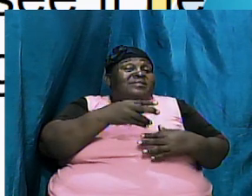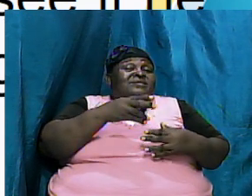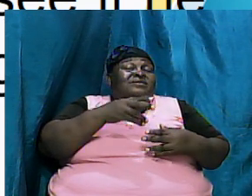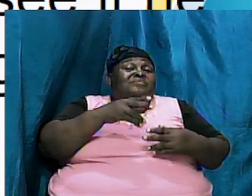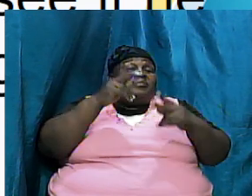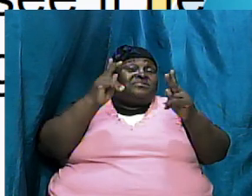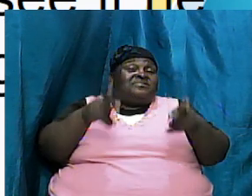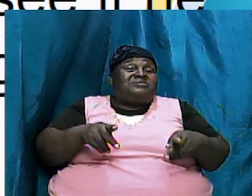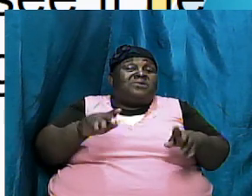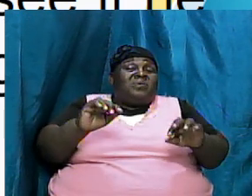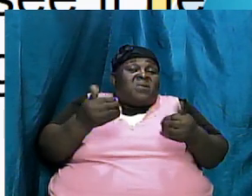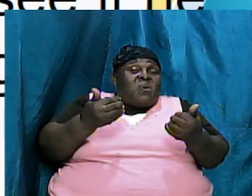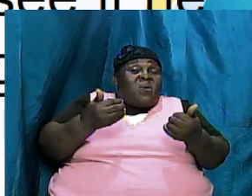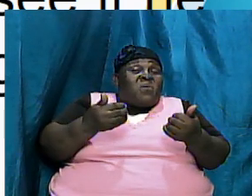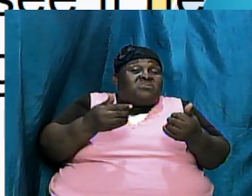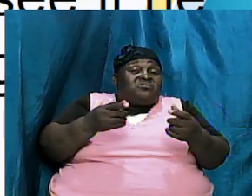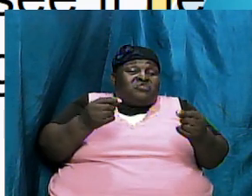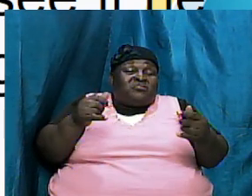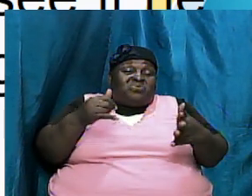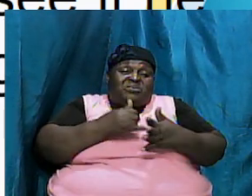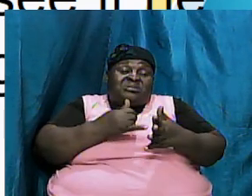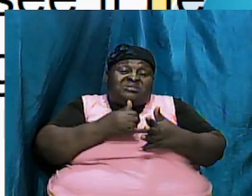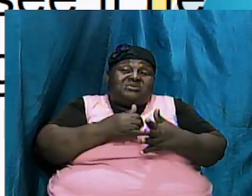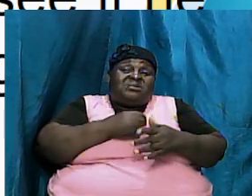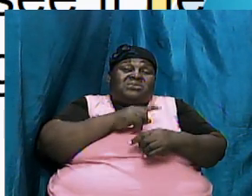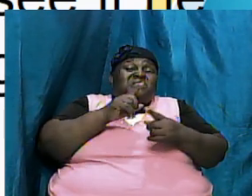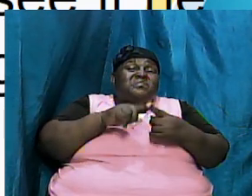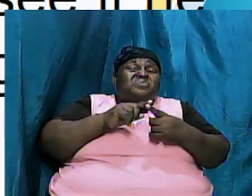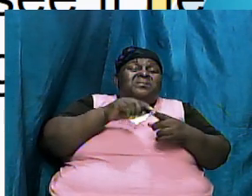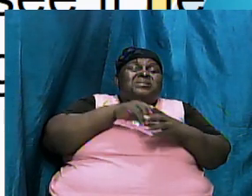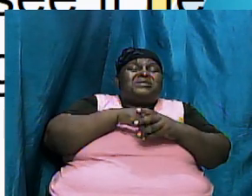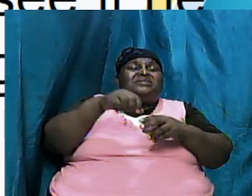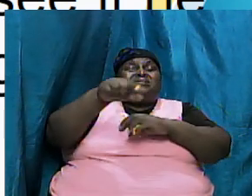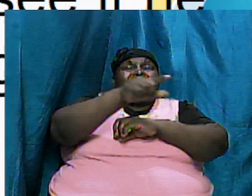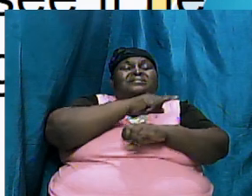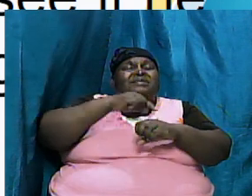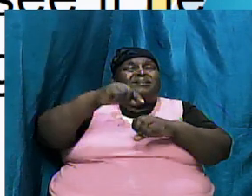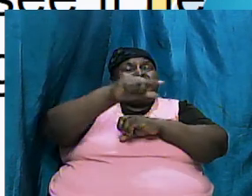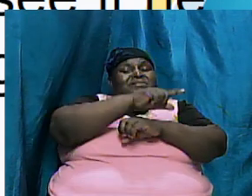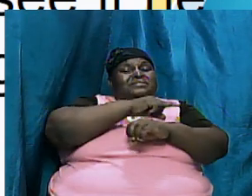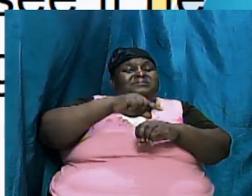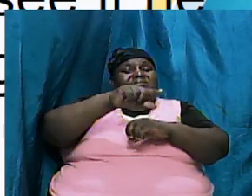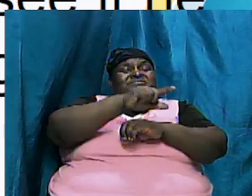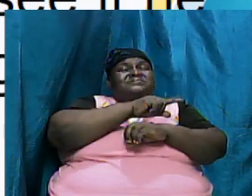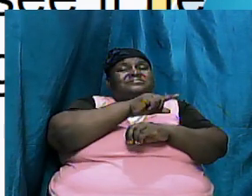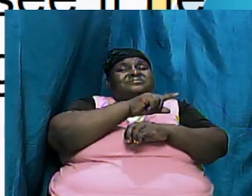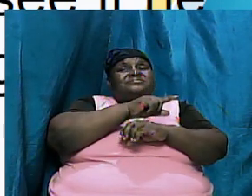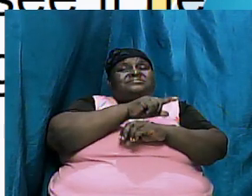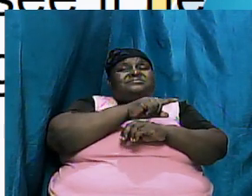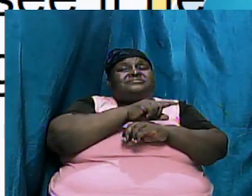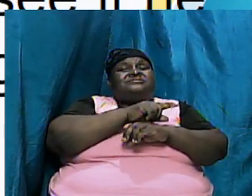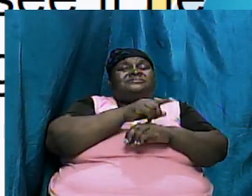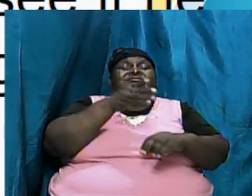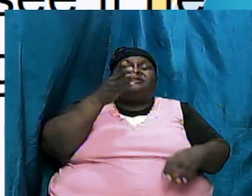how to proceed when they were in the garden they listened to